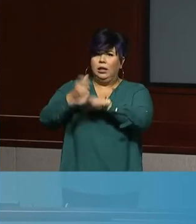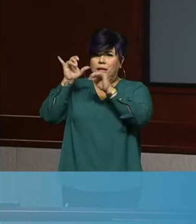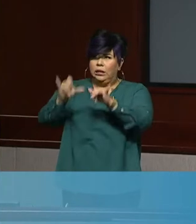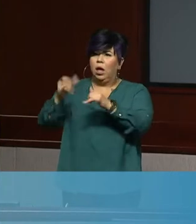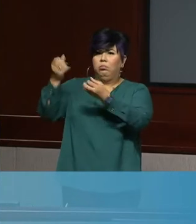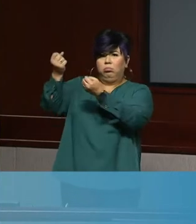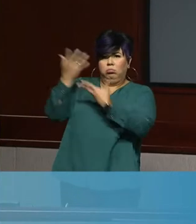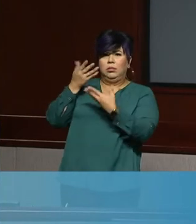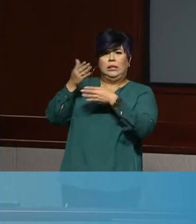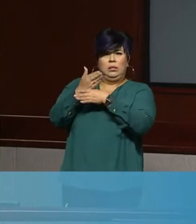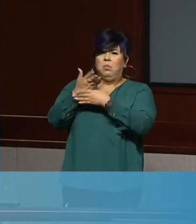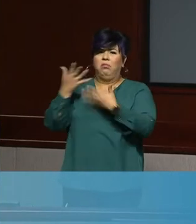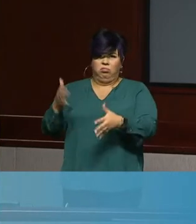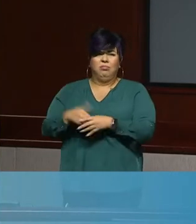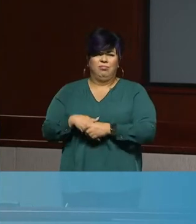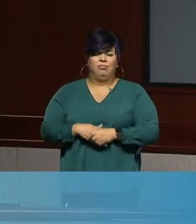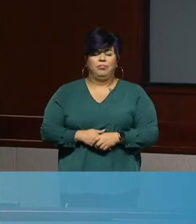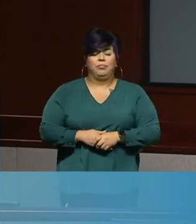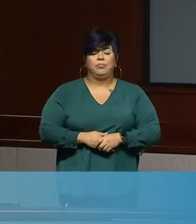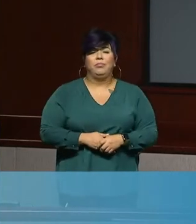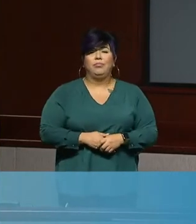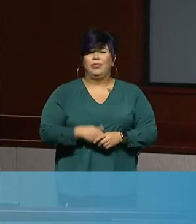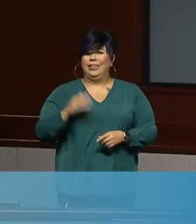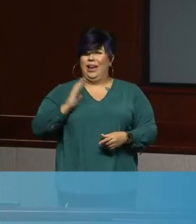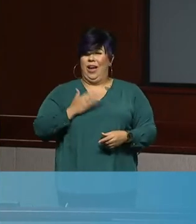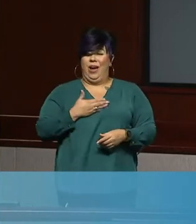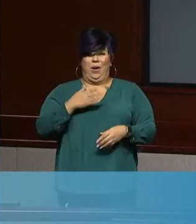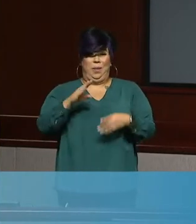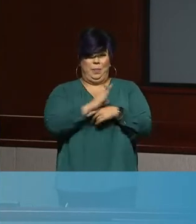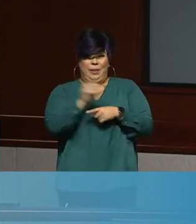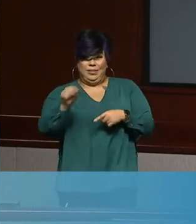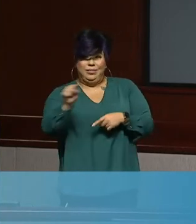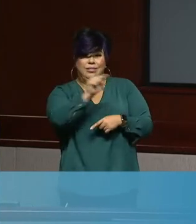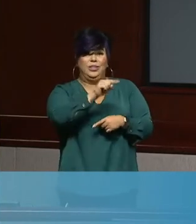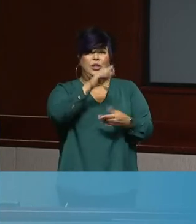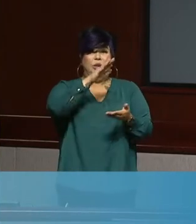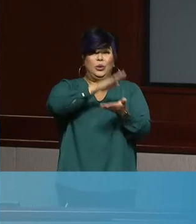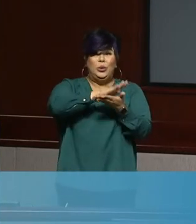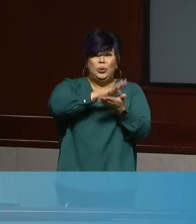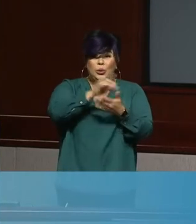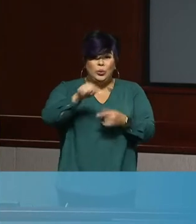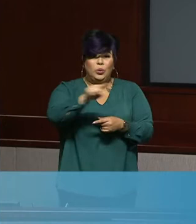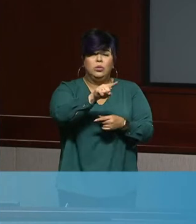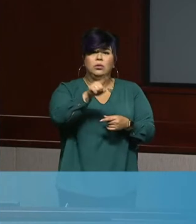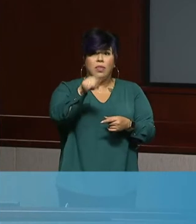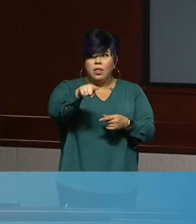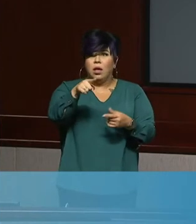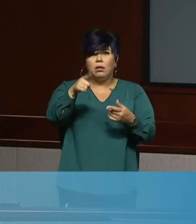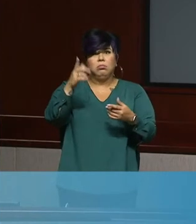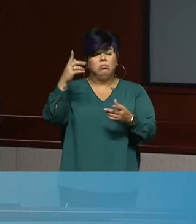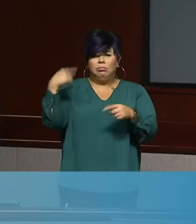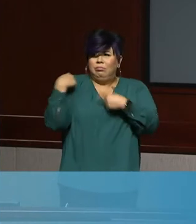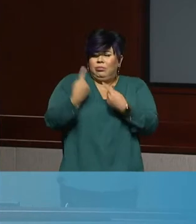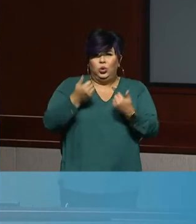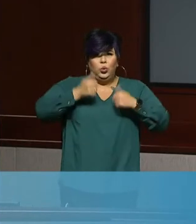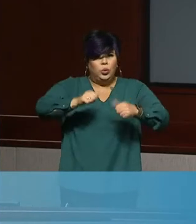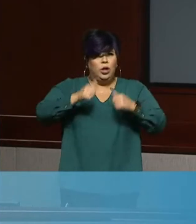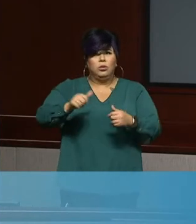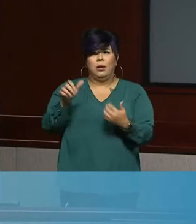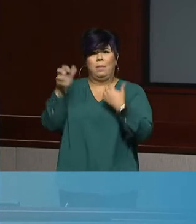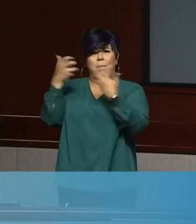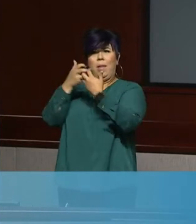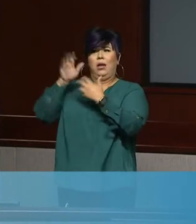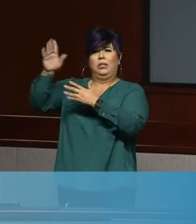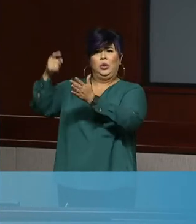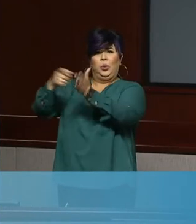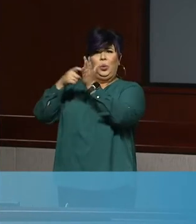California counties, our business community, and our schools should not be penalized for achieving newly announced state goals and objectives that have little to do